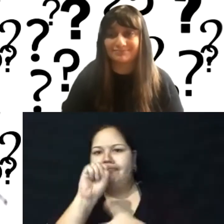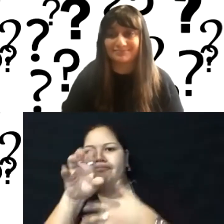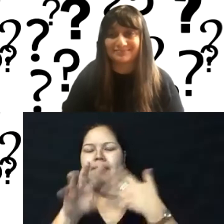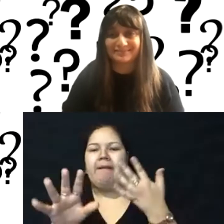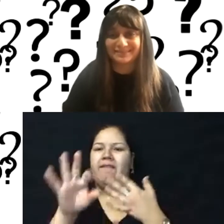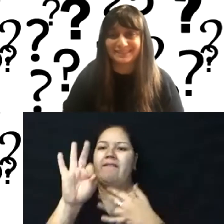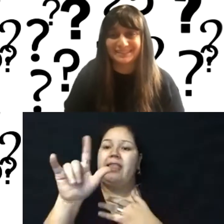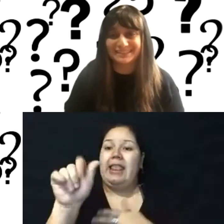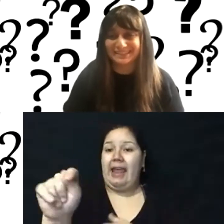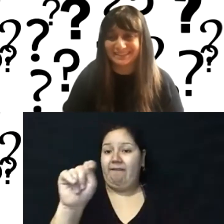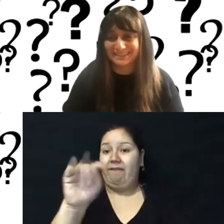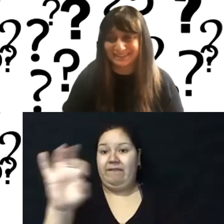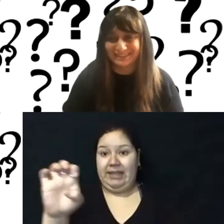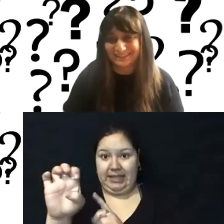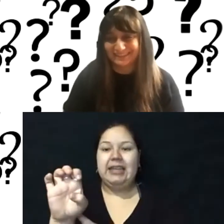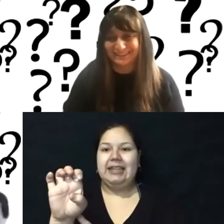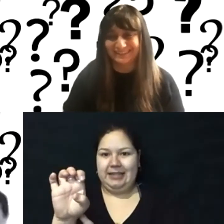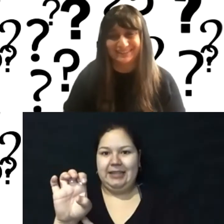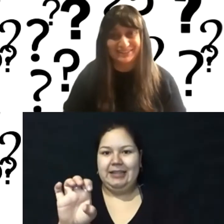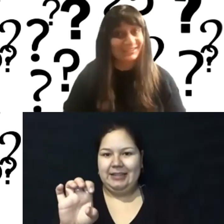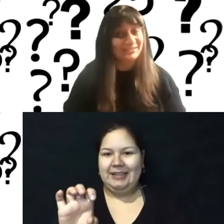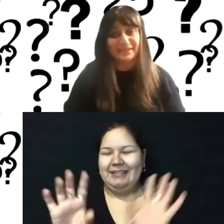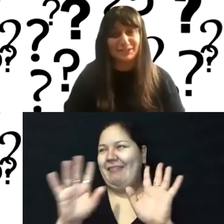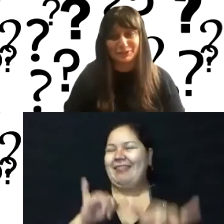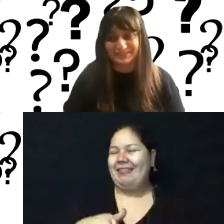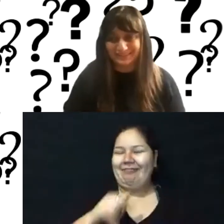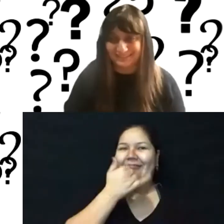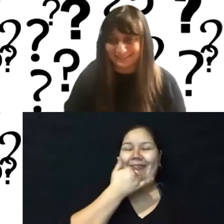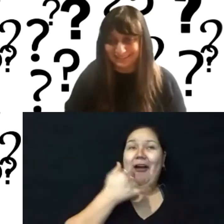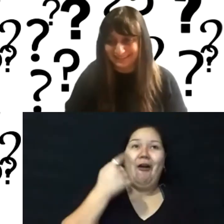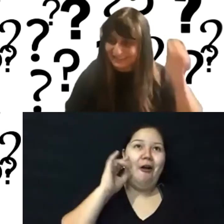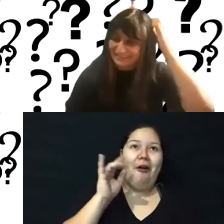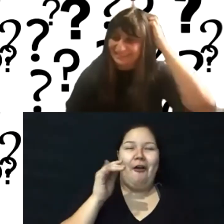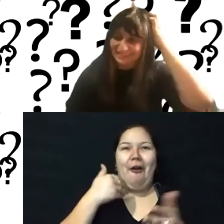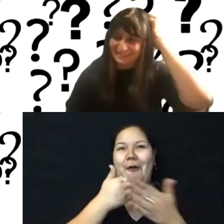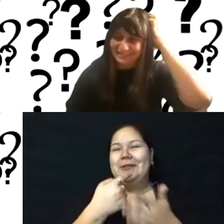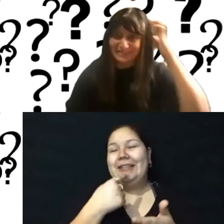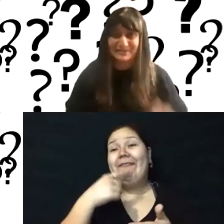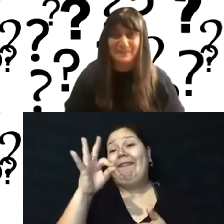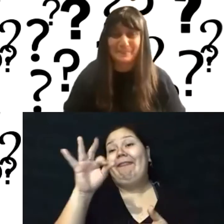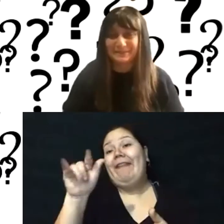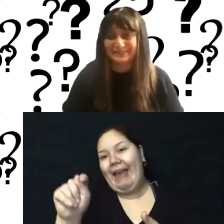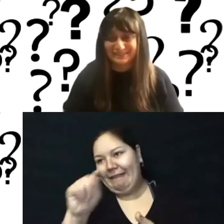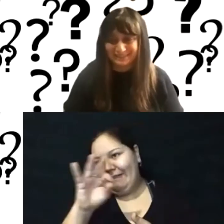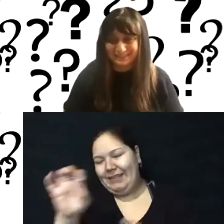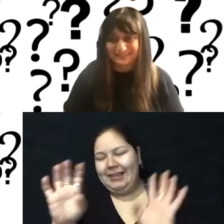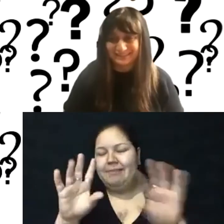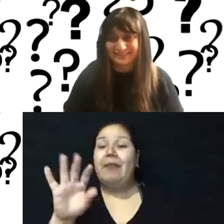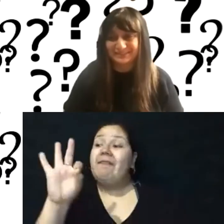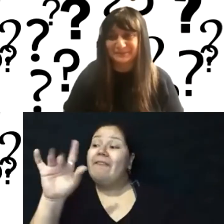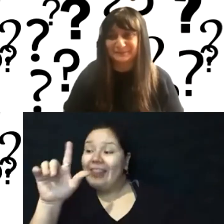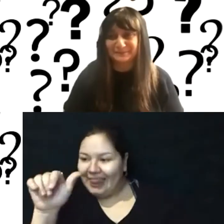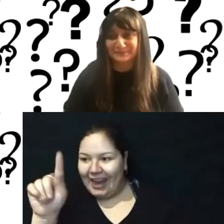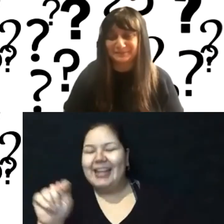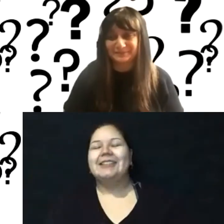fee engagement, um, fat fee. That's maybe a little Freudian slip. Um, but, uh, you know, the point being that like, yeah,